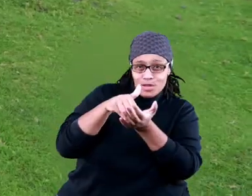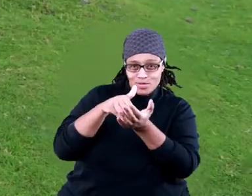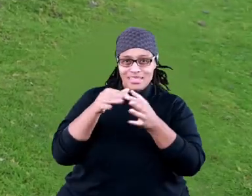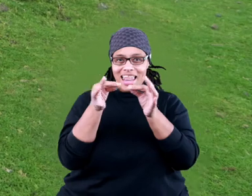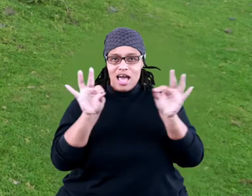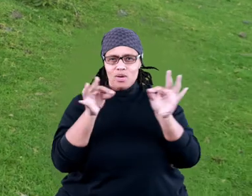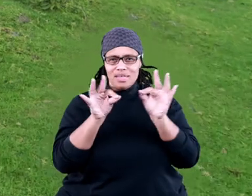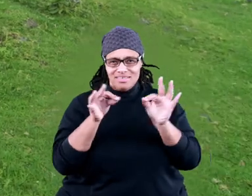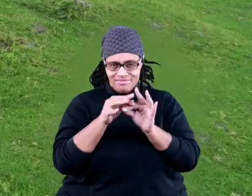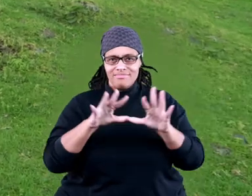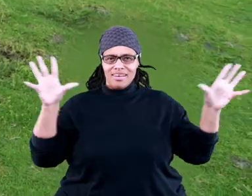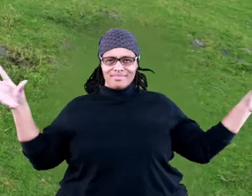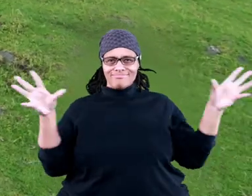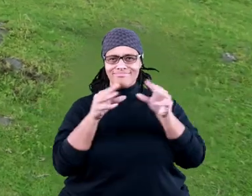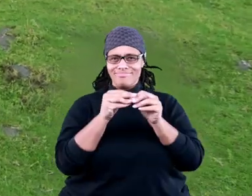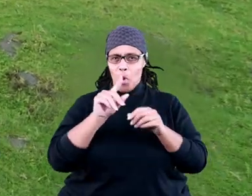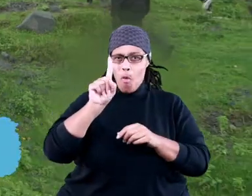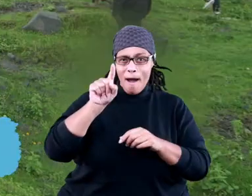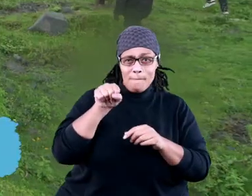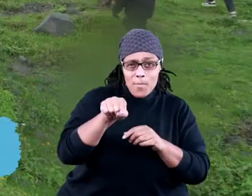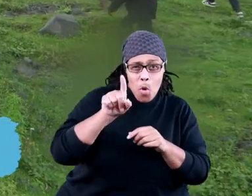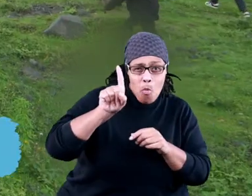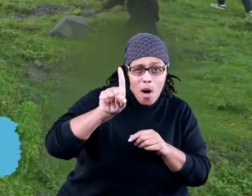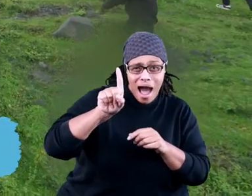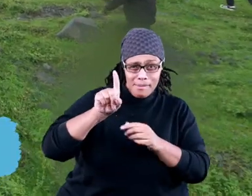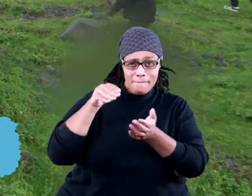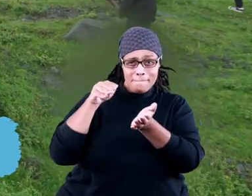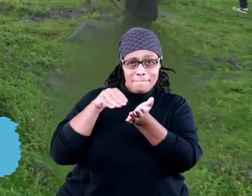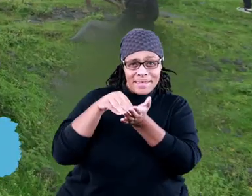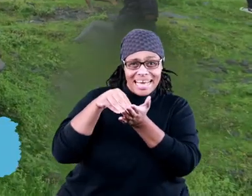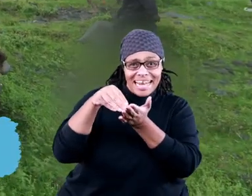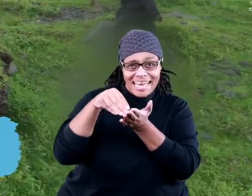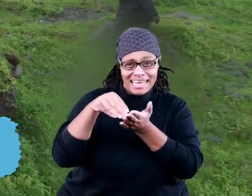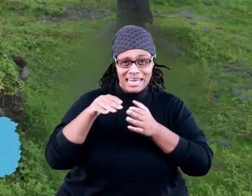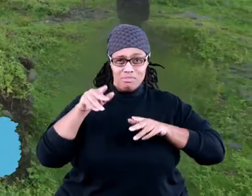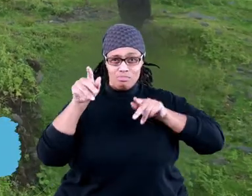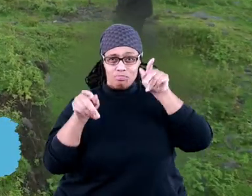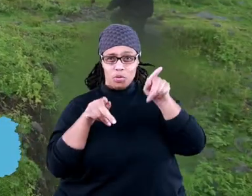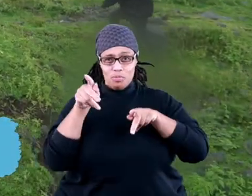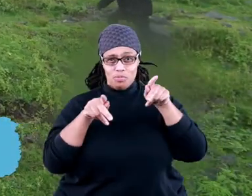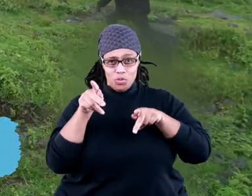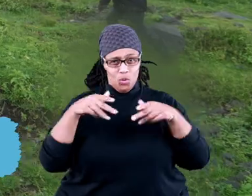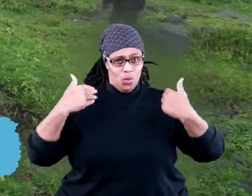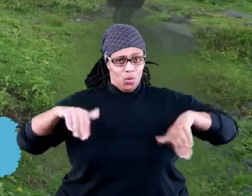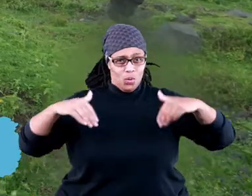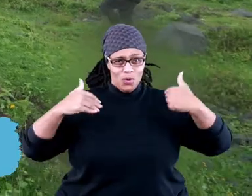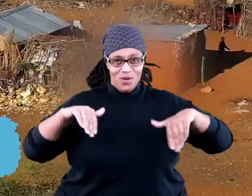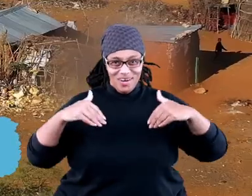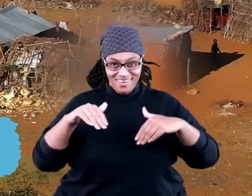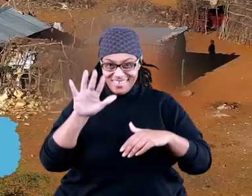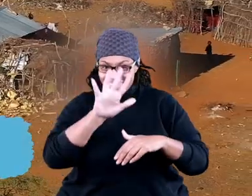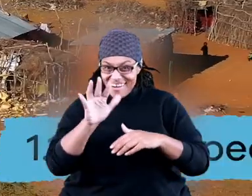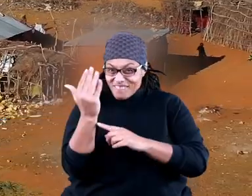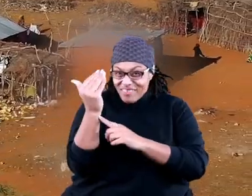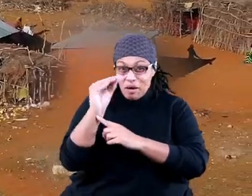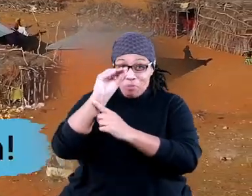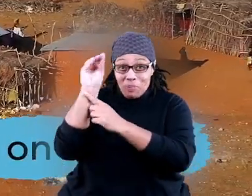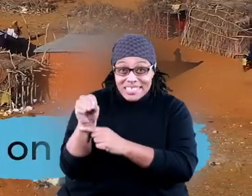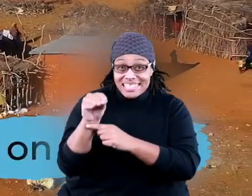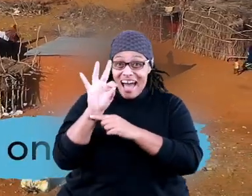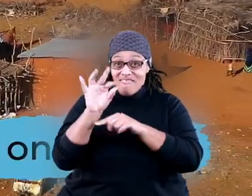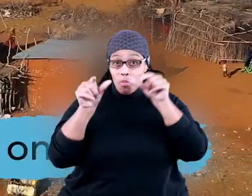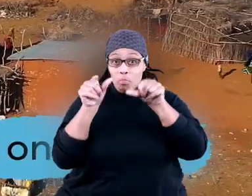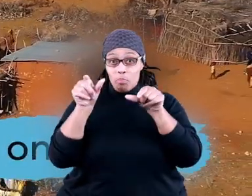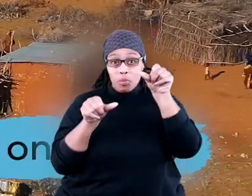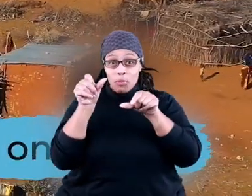and has a total population of about 1.1 billion people. That's roughly